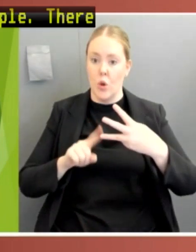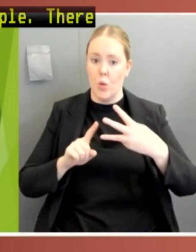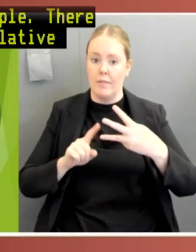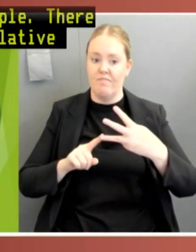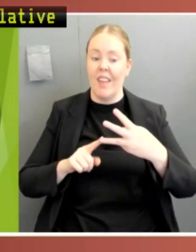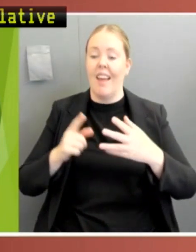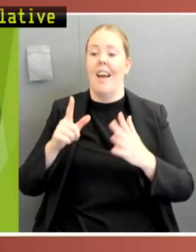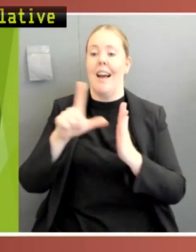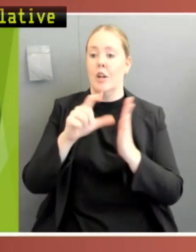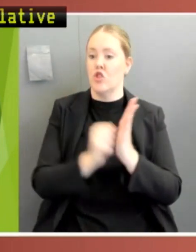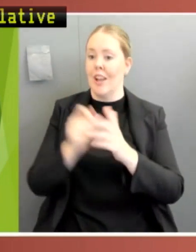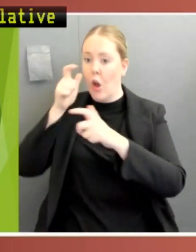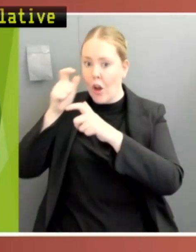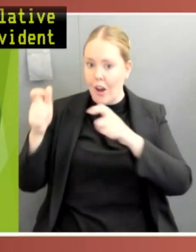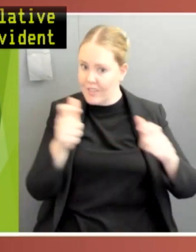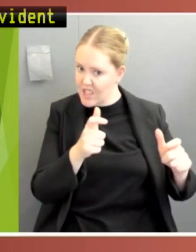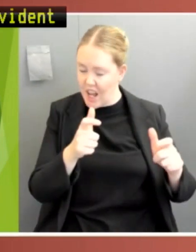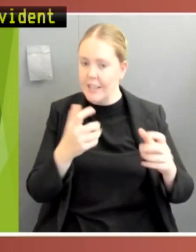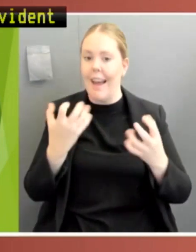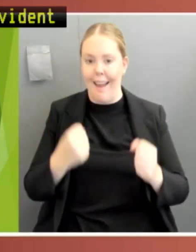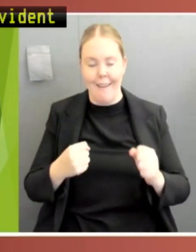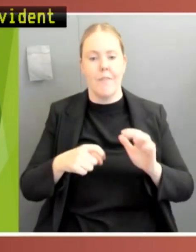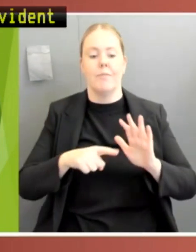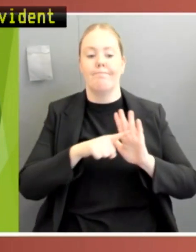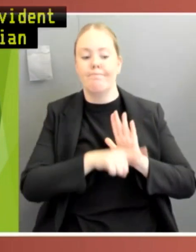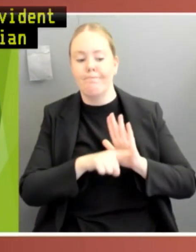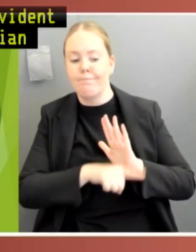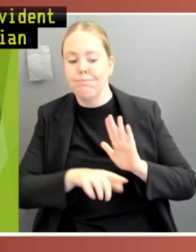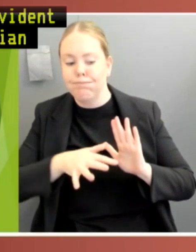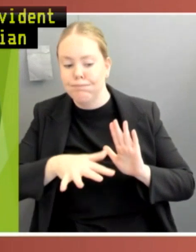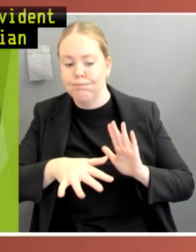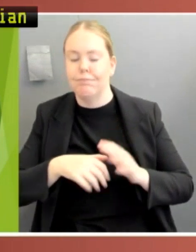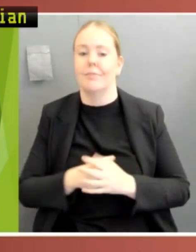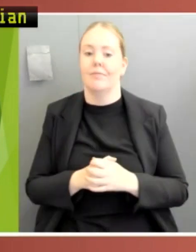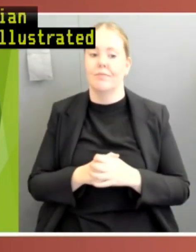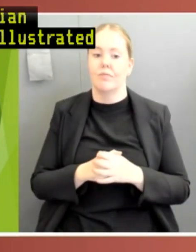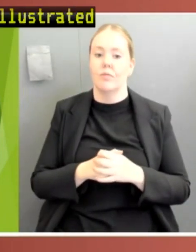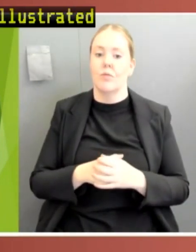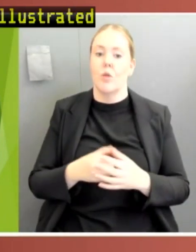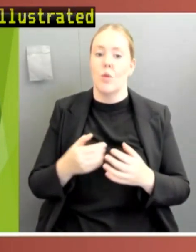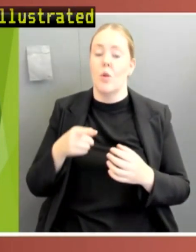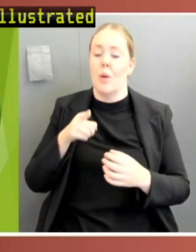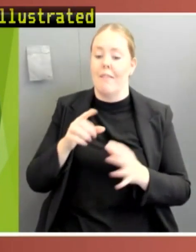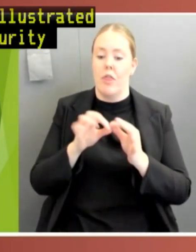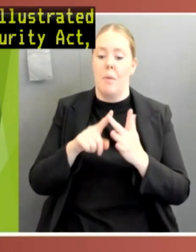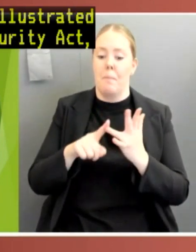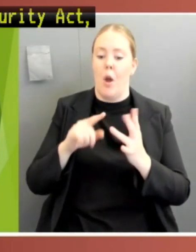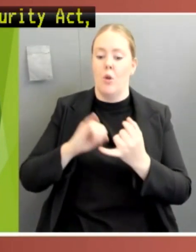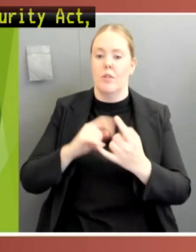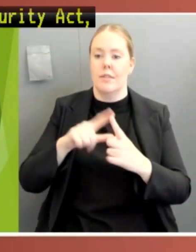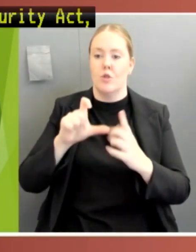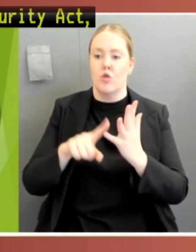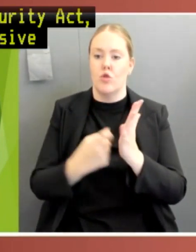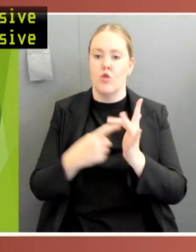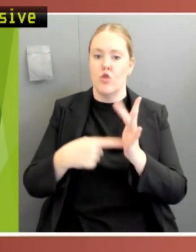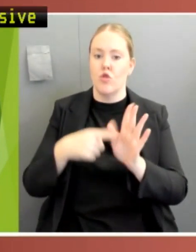well illustrated by the Commonwealth Biosecurity Act, which provides a comprehensive framework for the management of biosecurity risks in Australia. On the 21st of